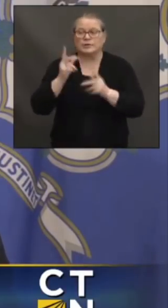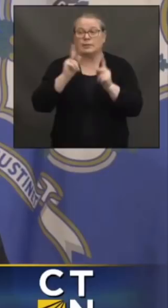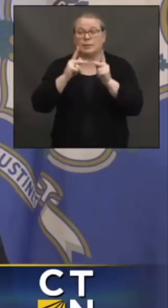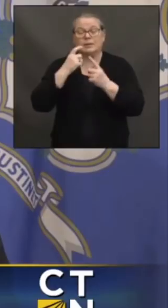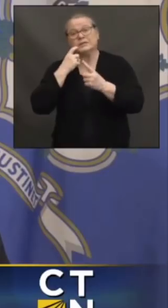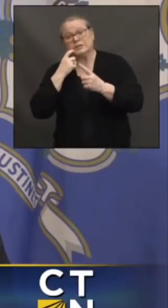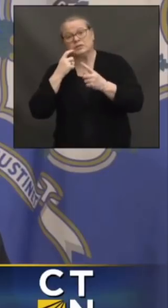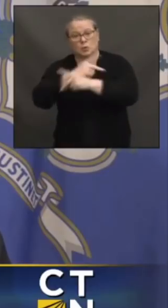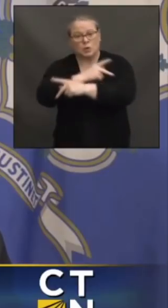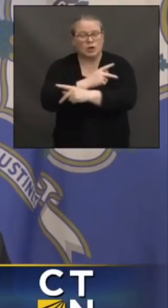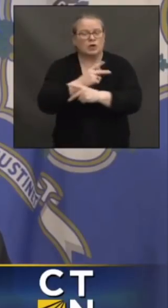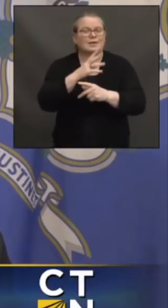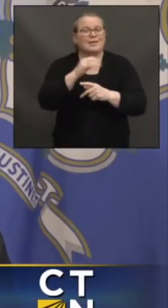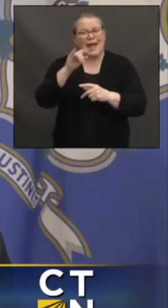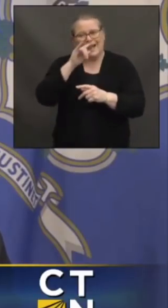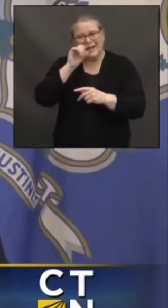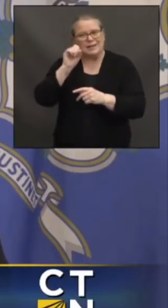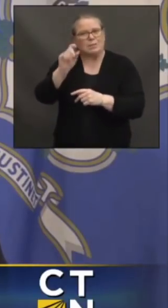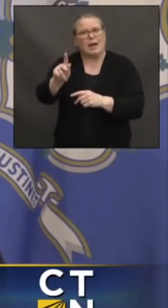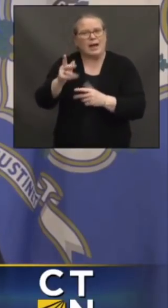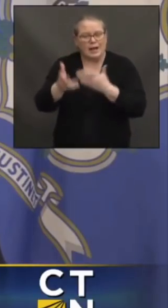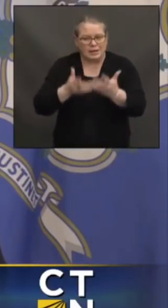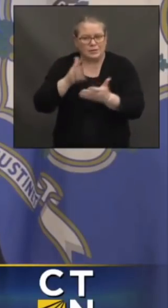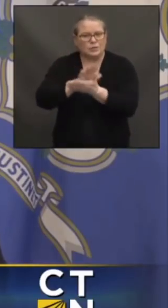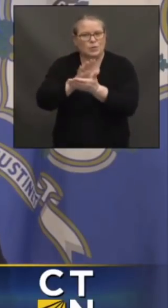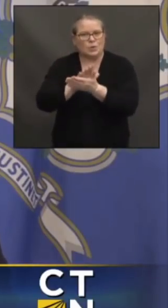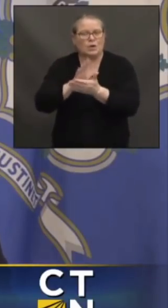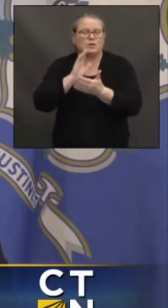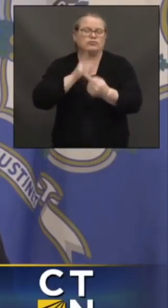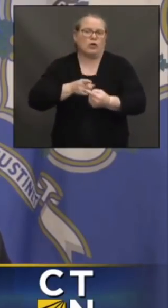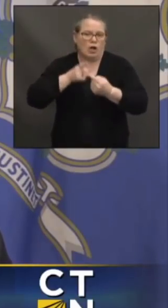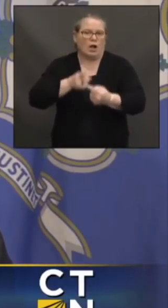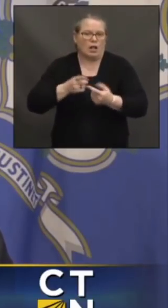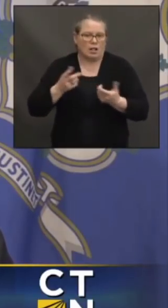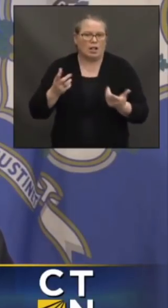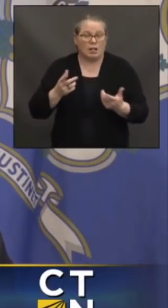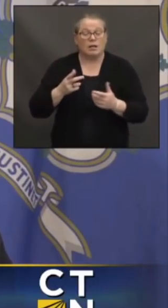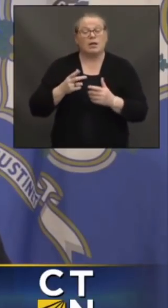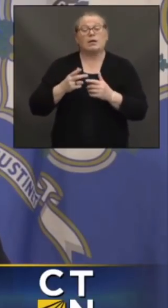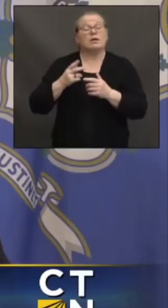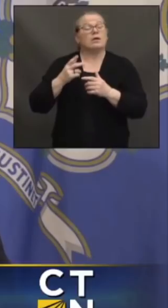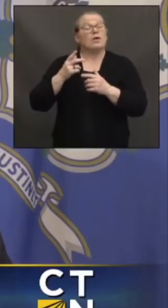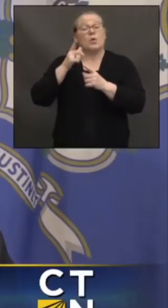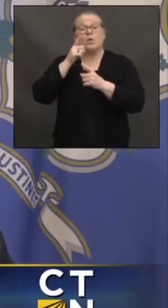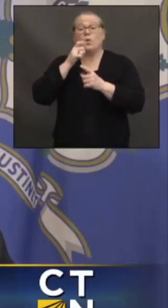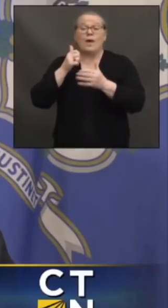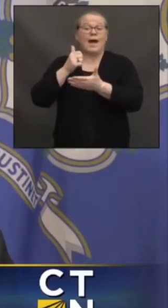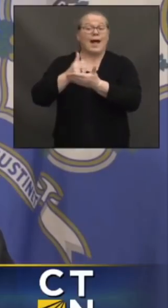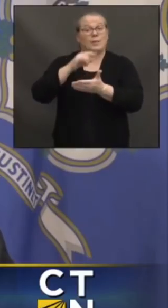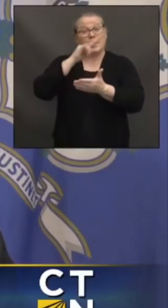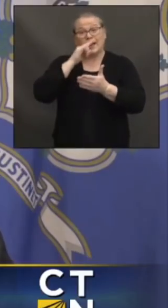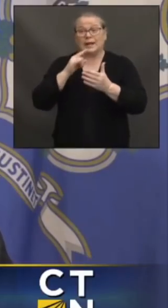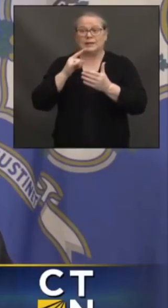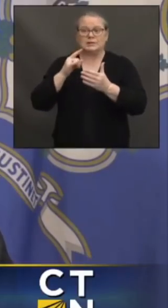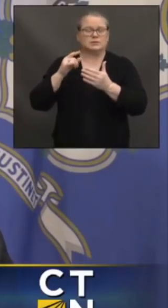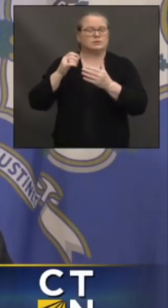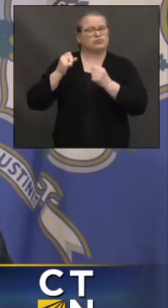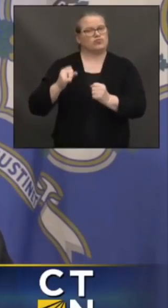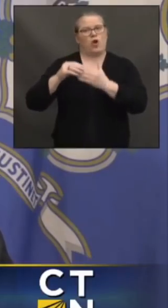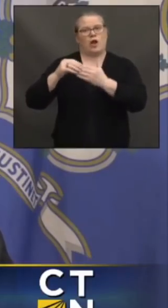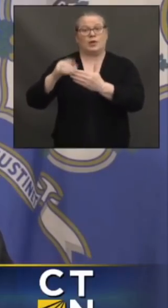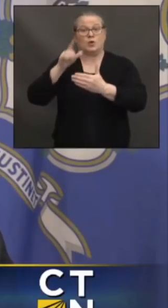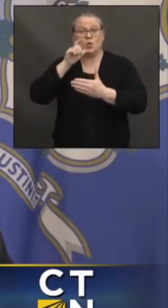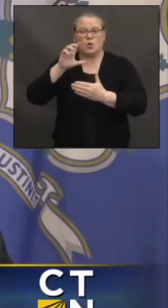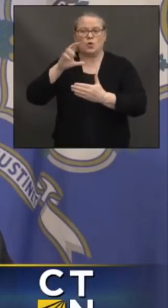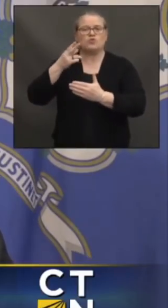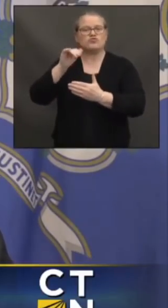in the game. And nobody's been more of a leader in doing what he can to help our kids than Chris Murphy. So, Chris, thank you for the great work you and